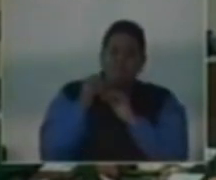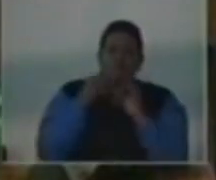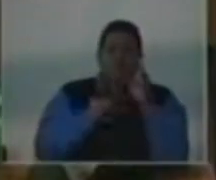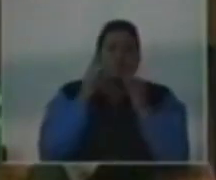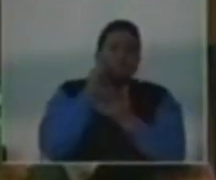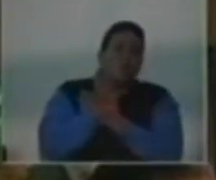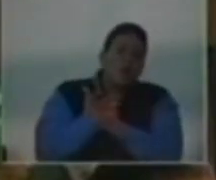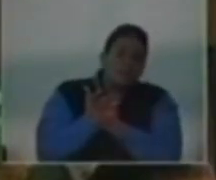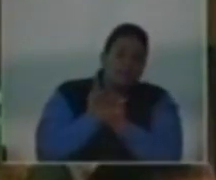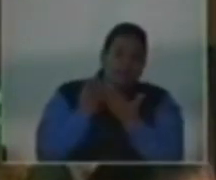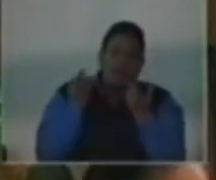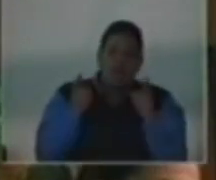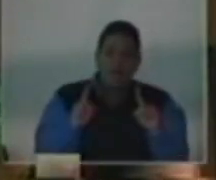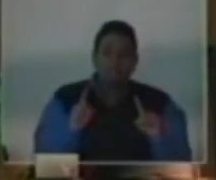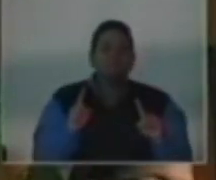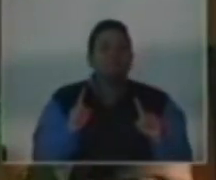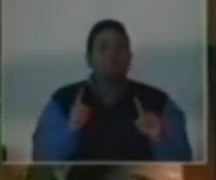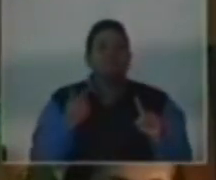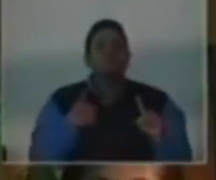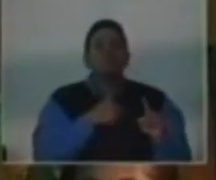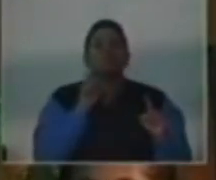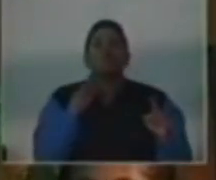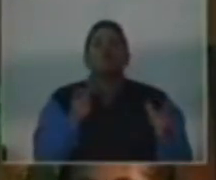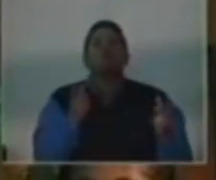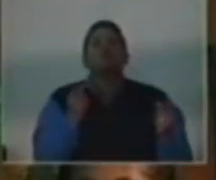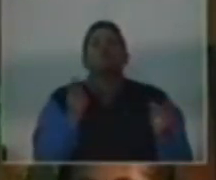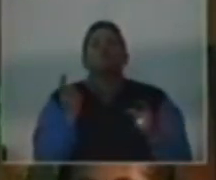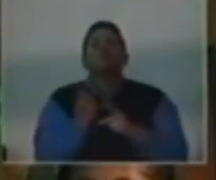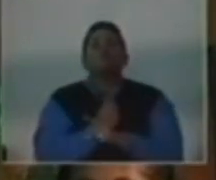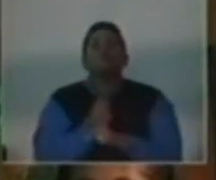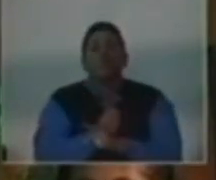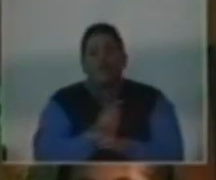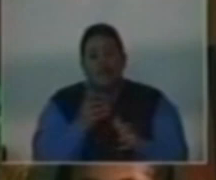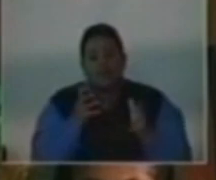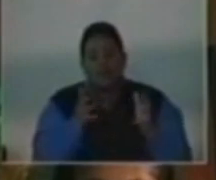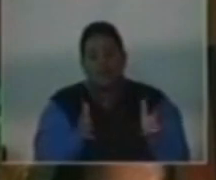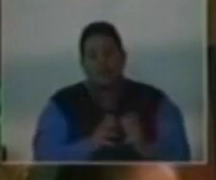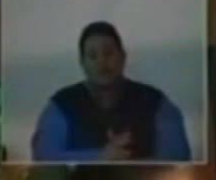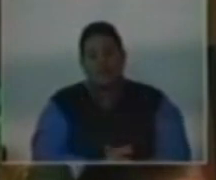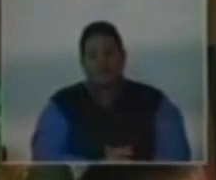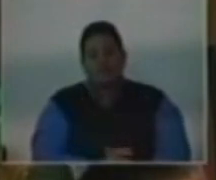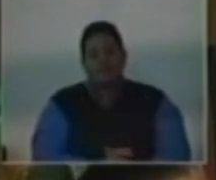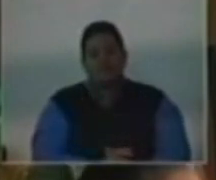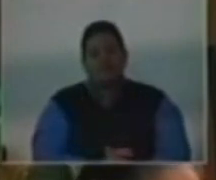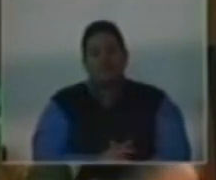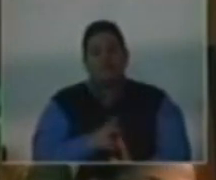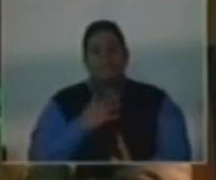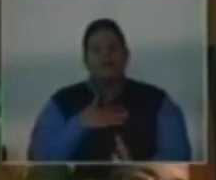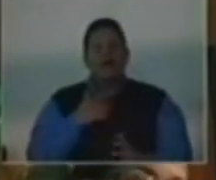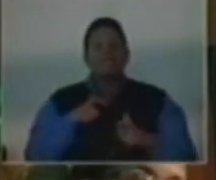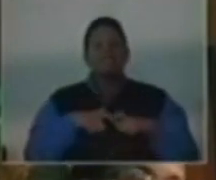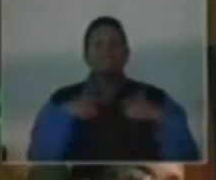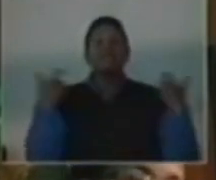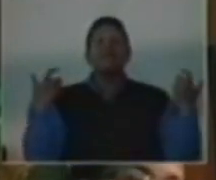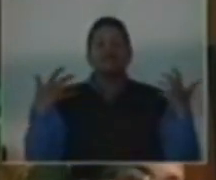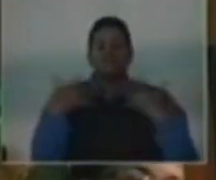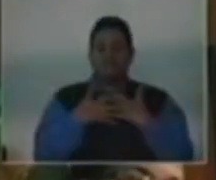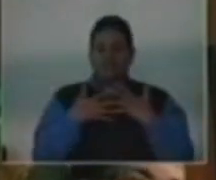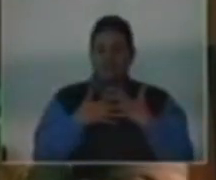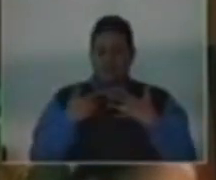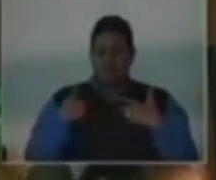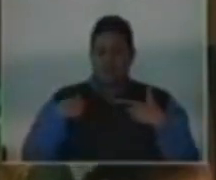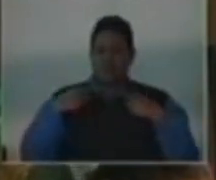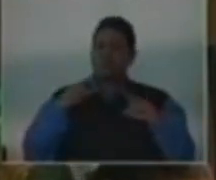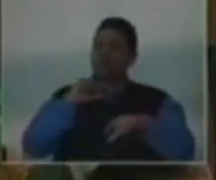appeal, let us do it the correct way. My greatest fear is that we go to